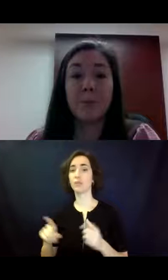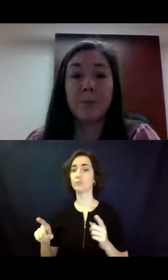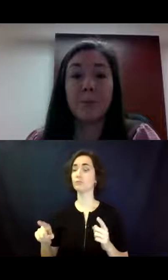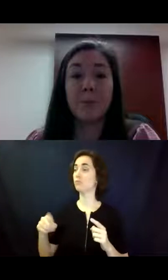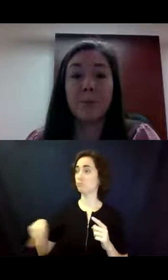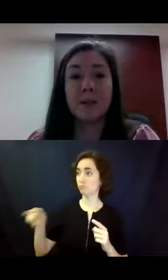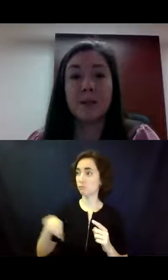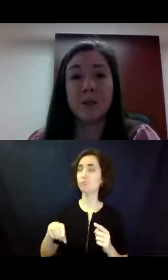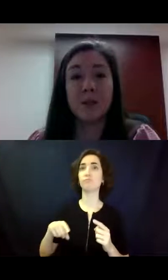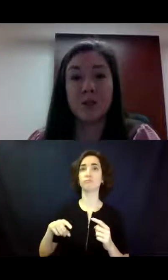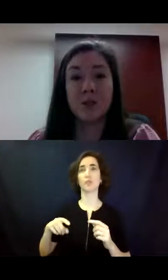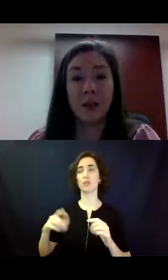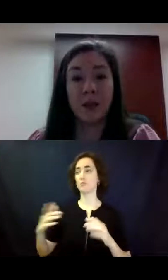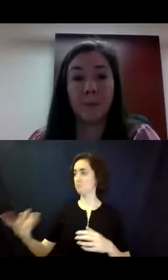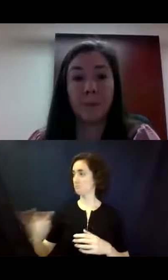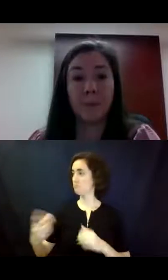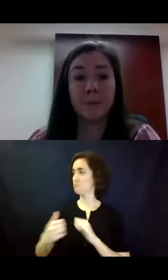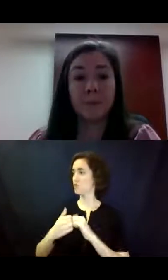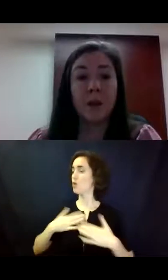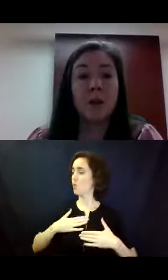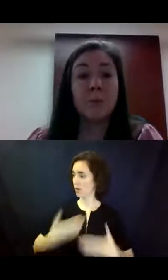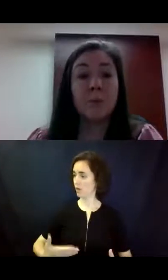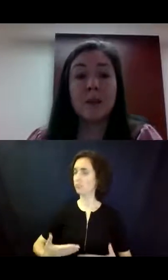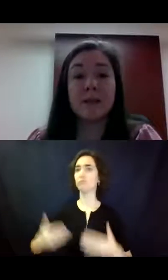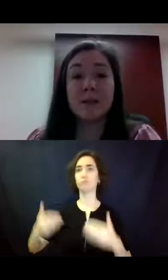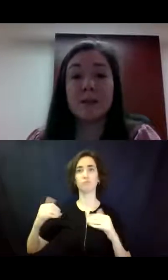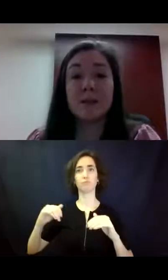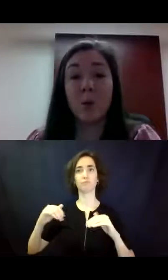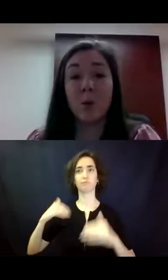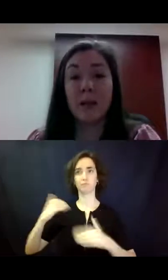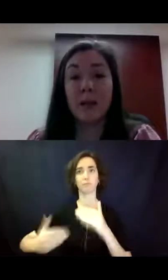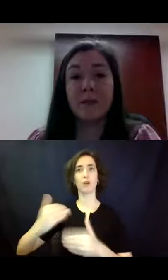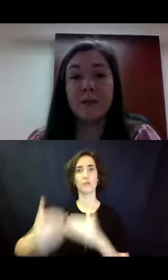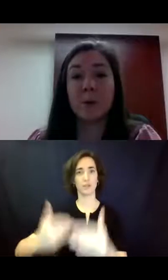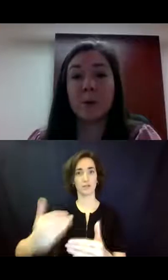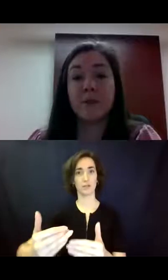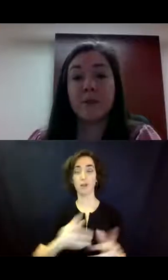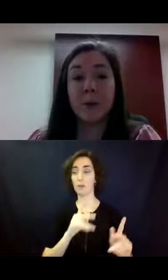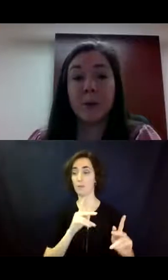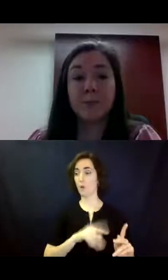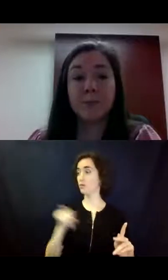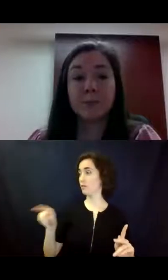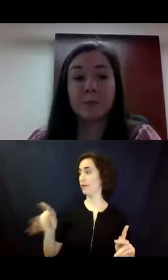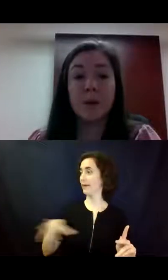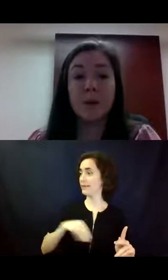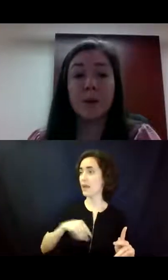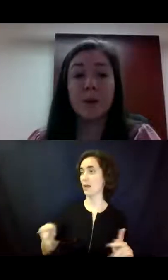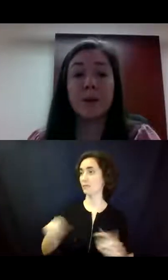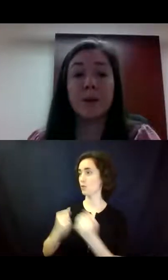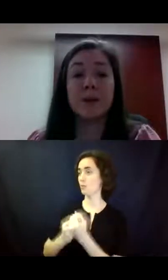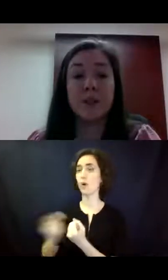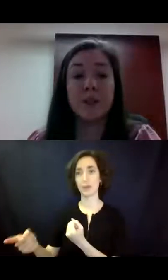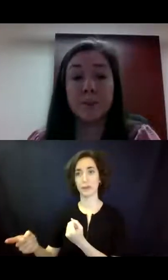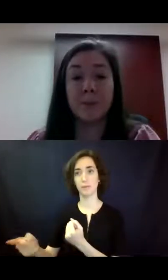of implementing supported decision-making. Someone who accepts and supports that individual in the family, someone who has